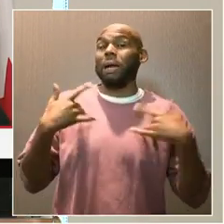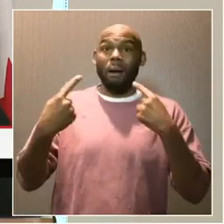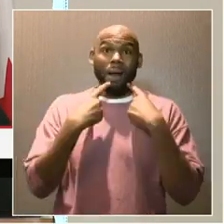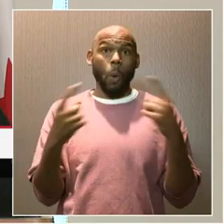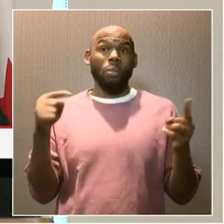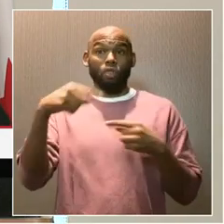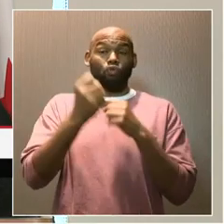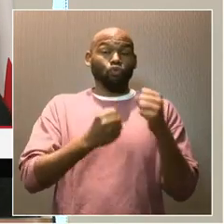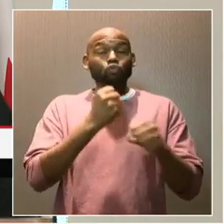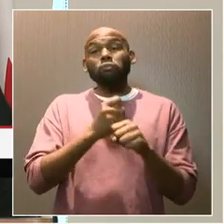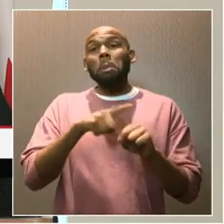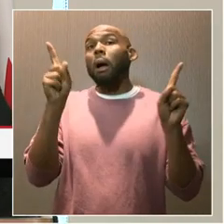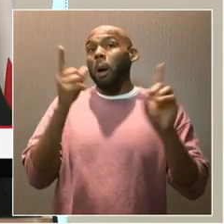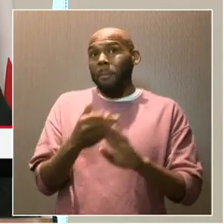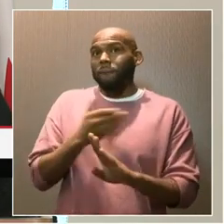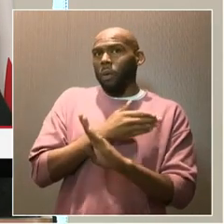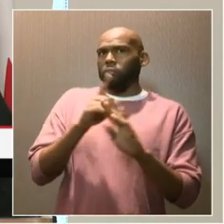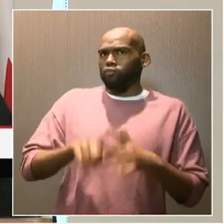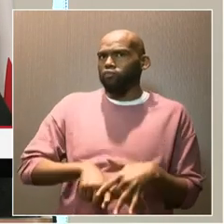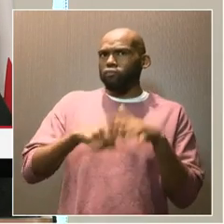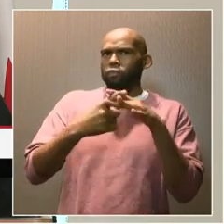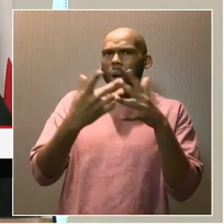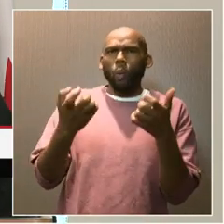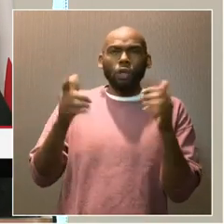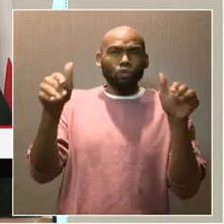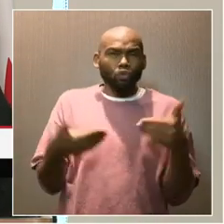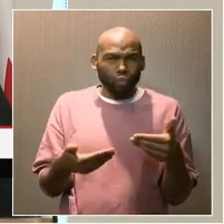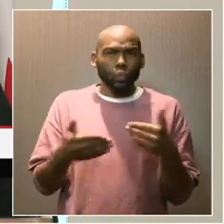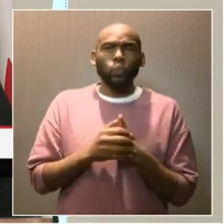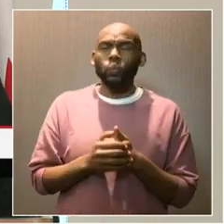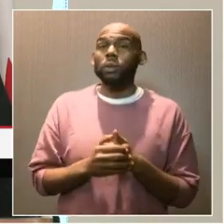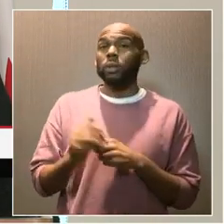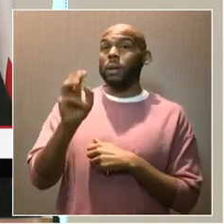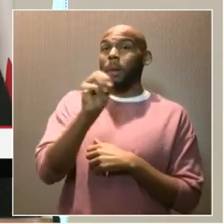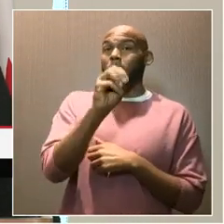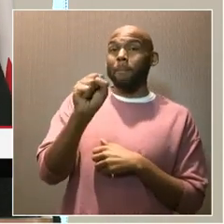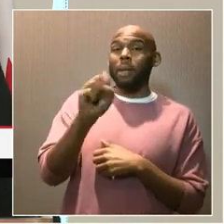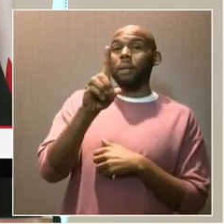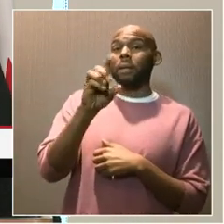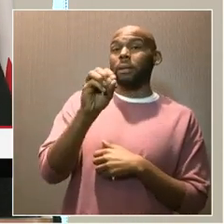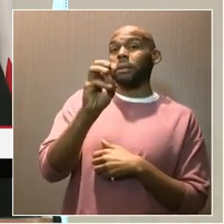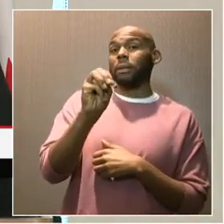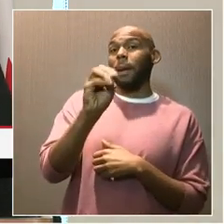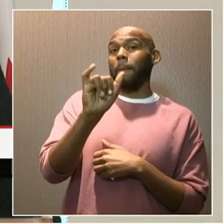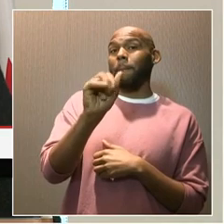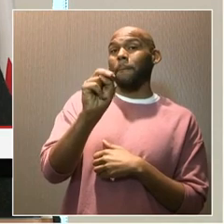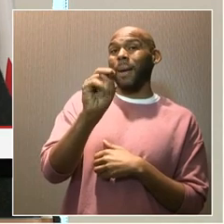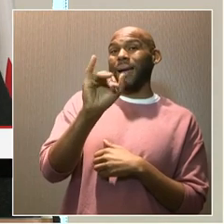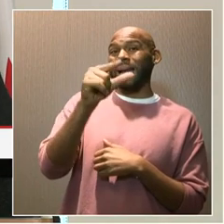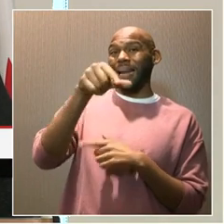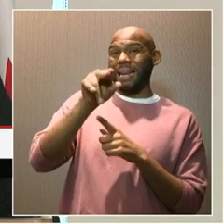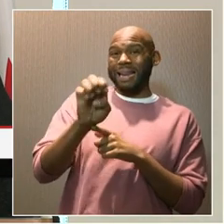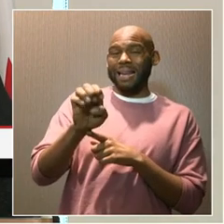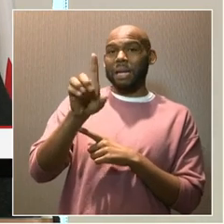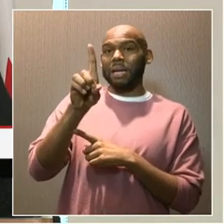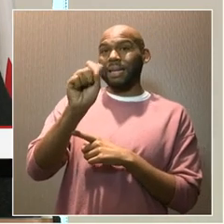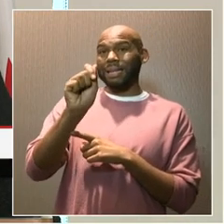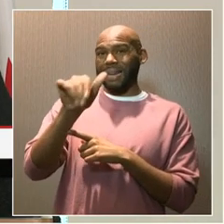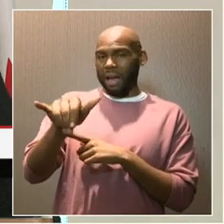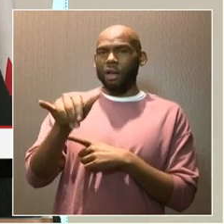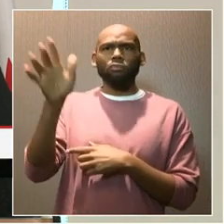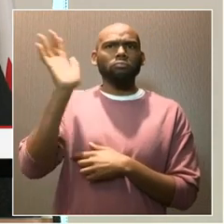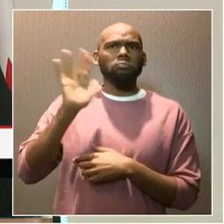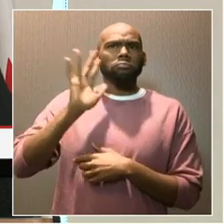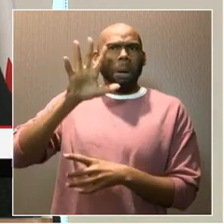year. But before we begin, I want to introduce Ms. Dominique Day, a former MBSYEP